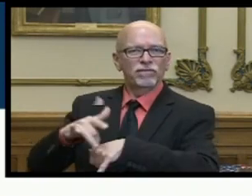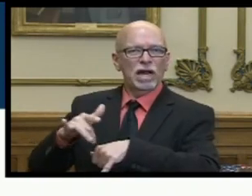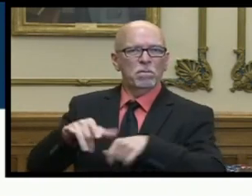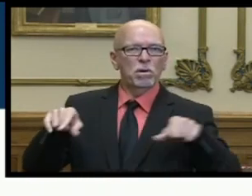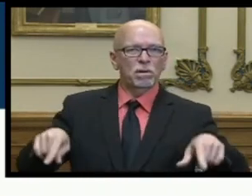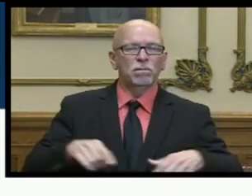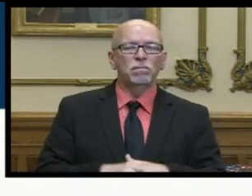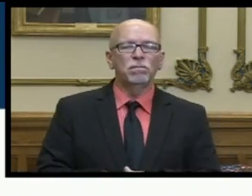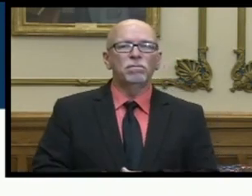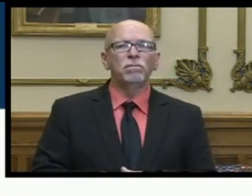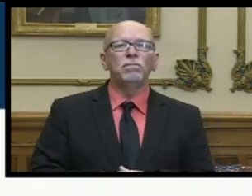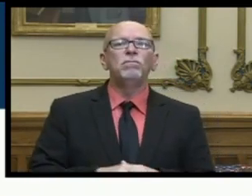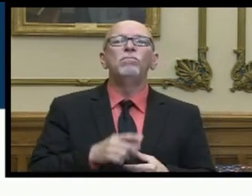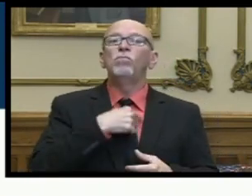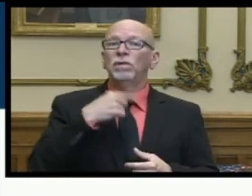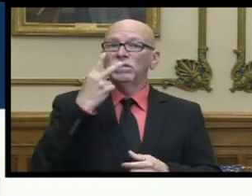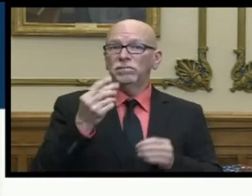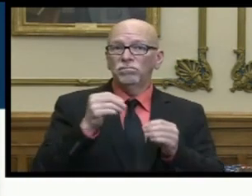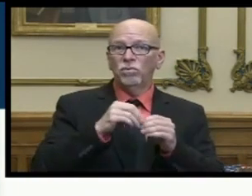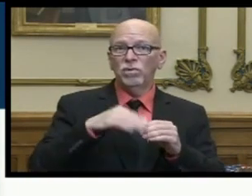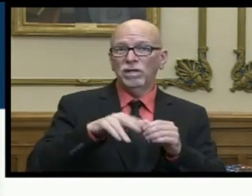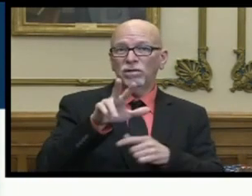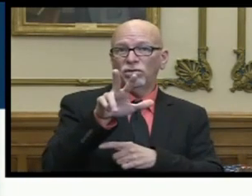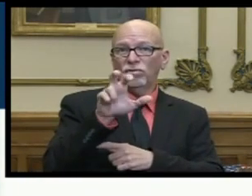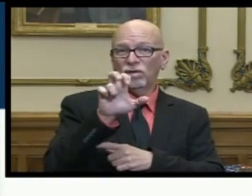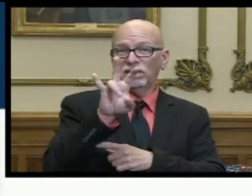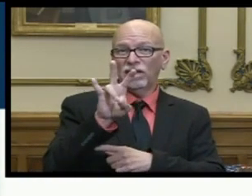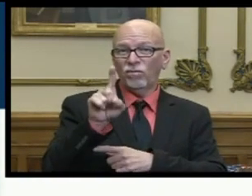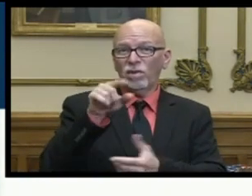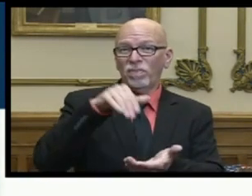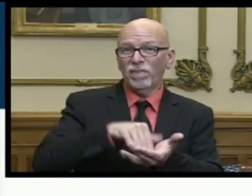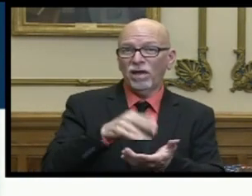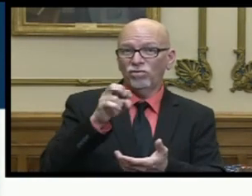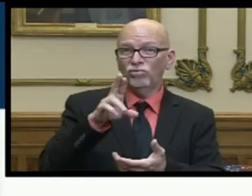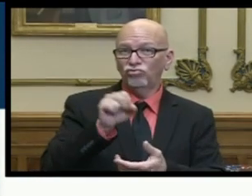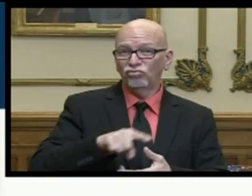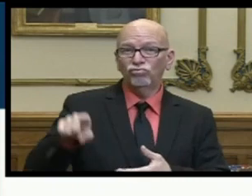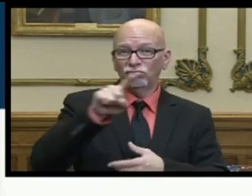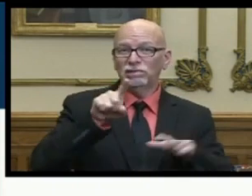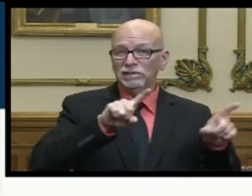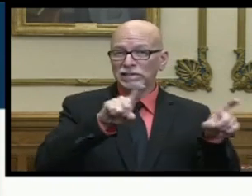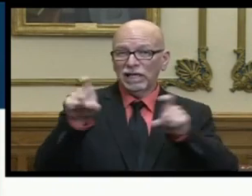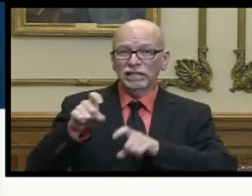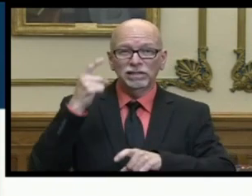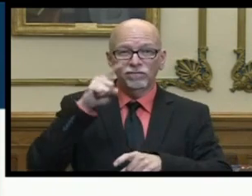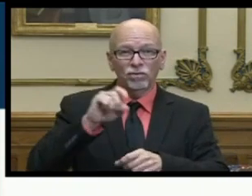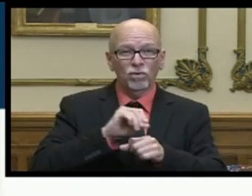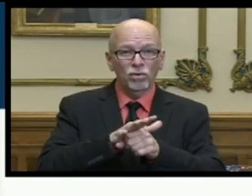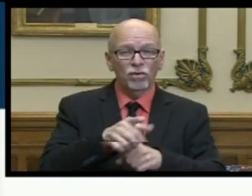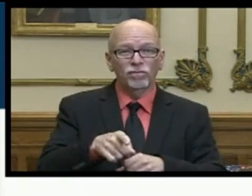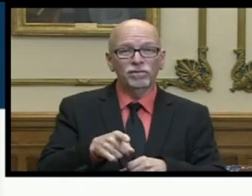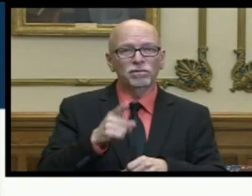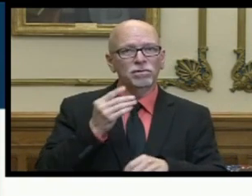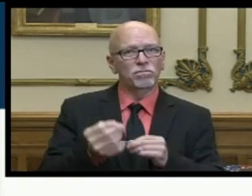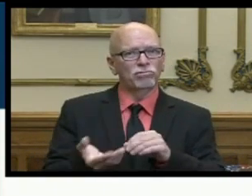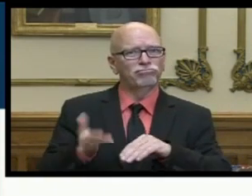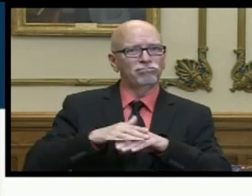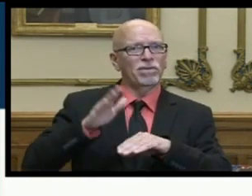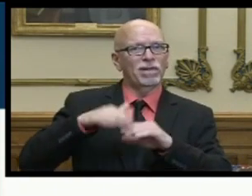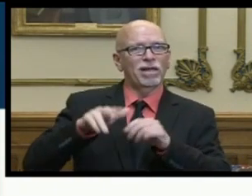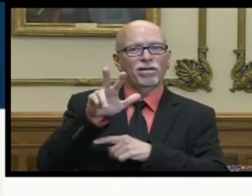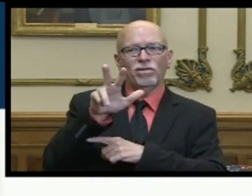we also have seen more than 371 000 hoosiers tested for covid 19 up from just over